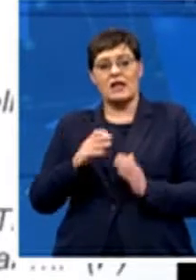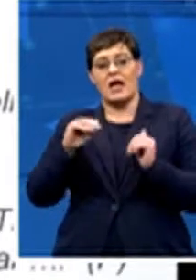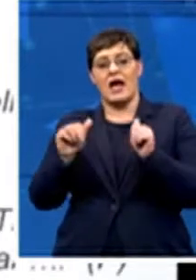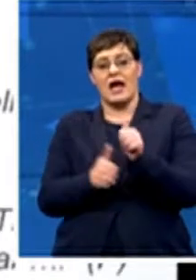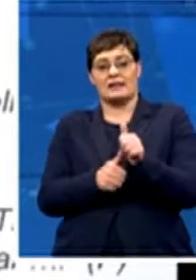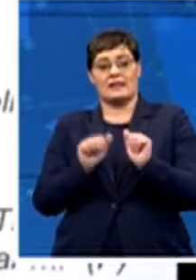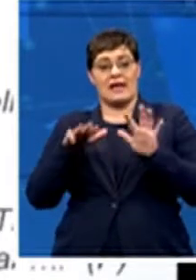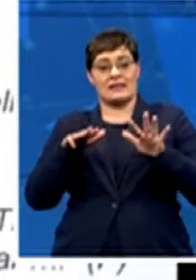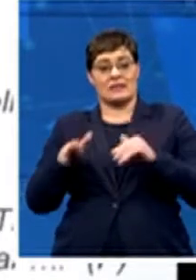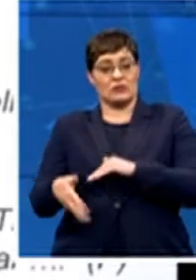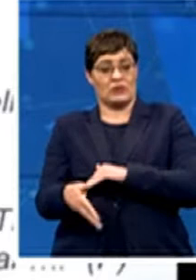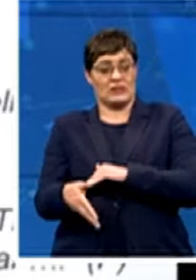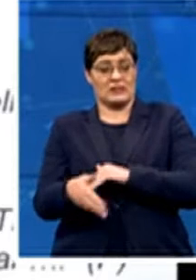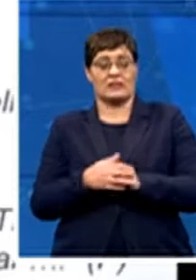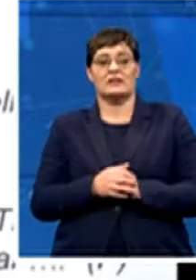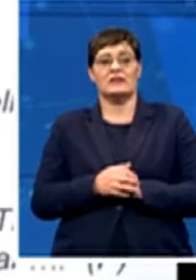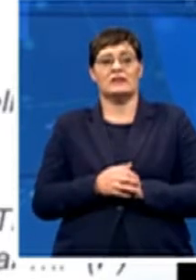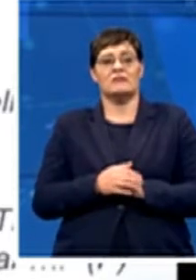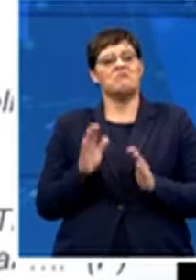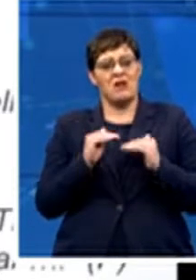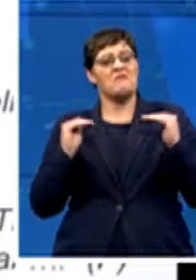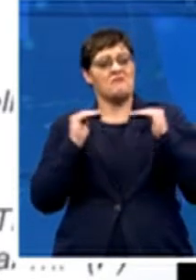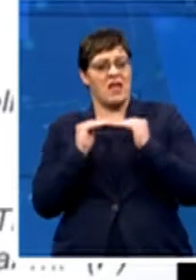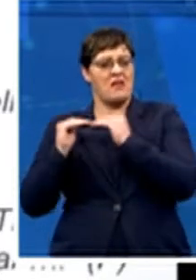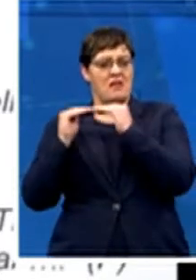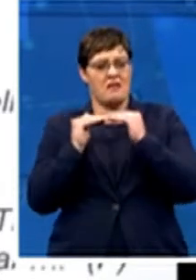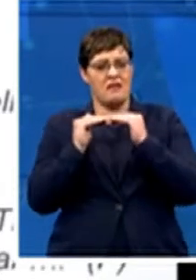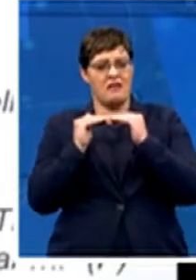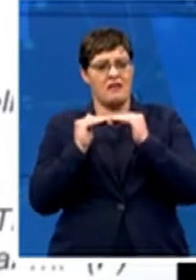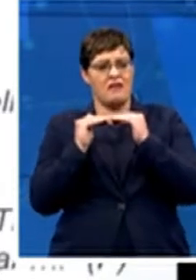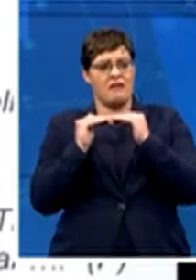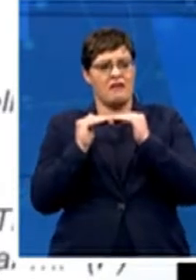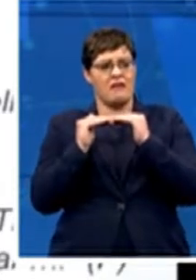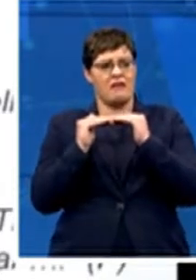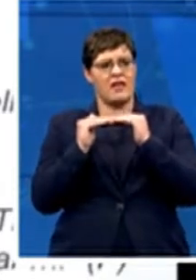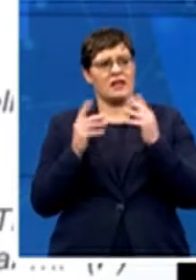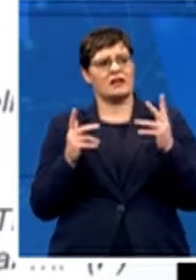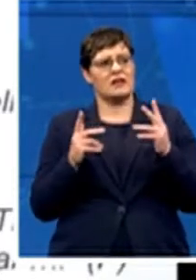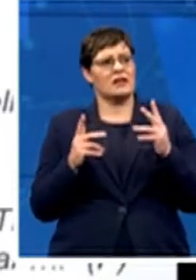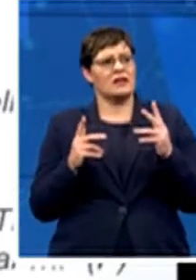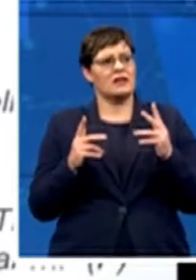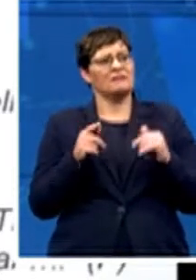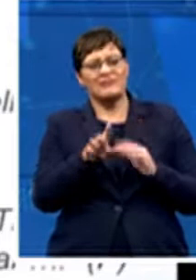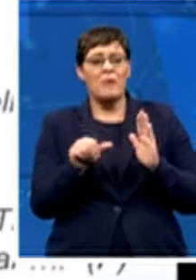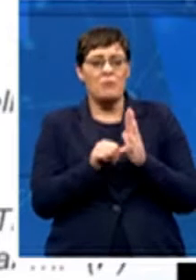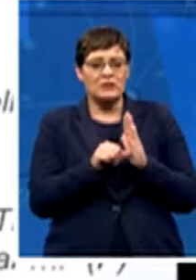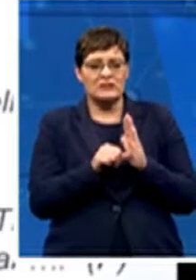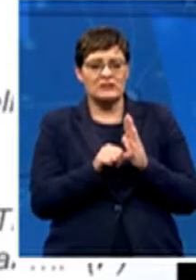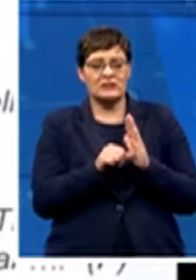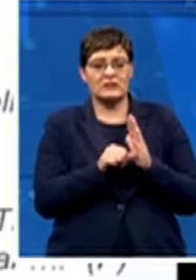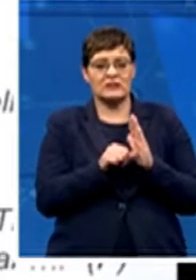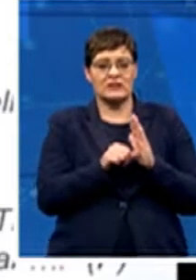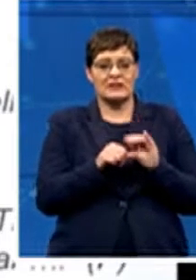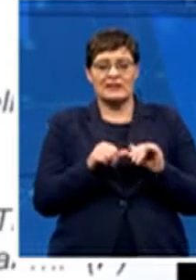fairly common, what was important was the ethnic distribution of those 60% was actually